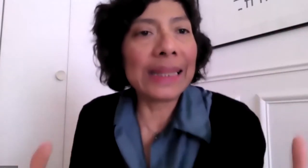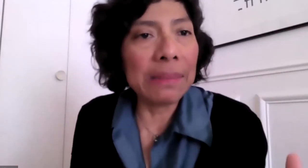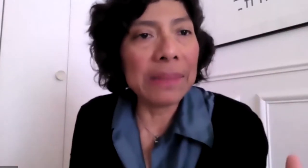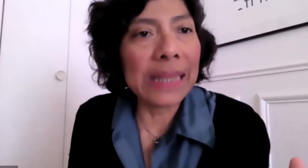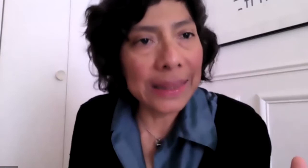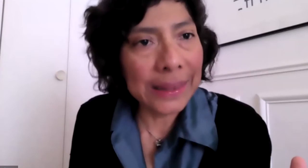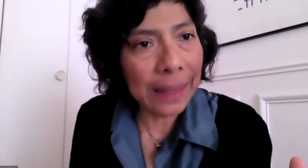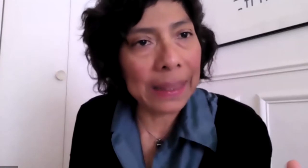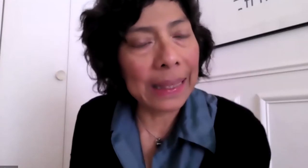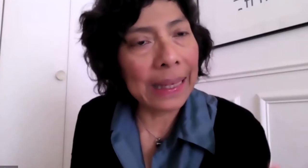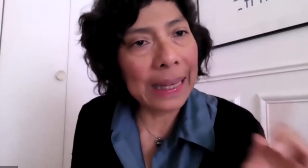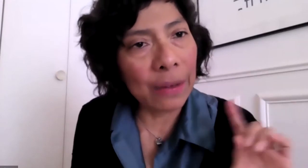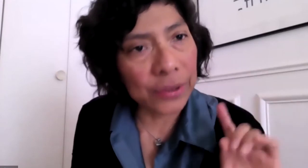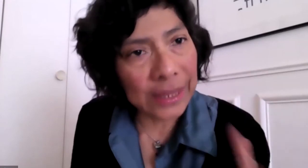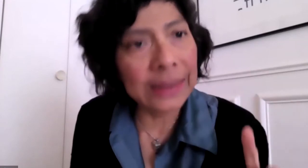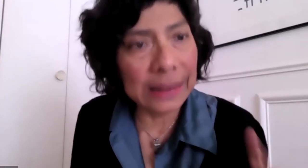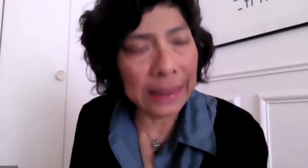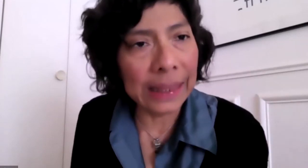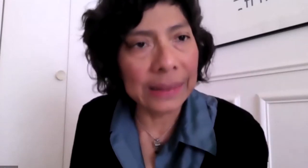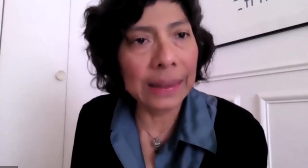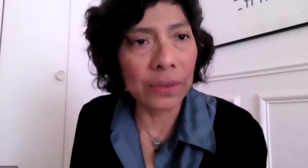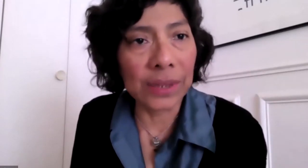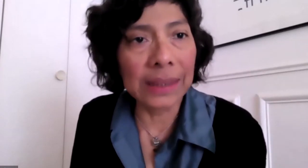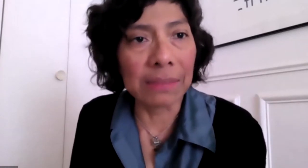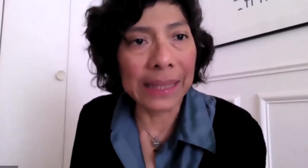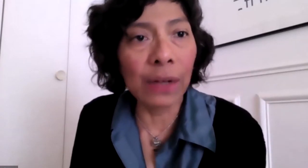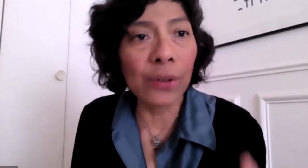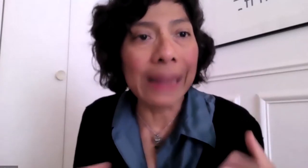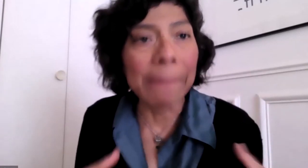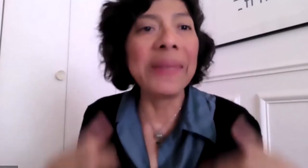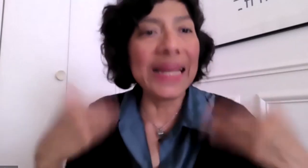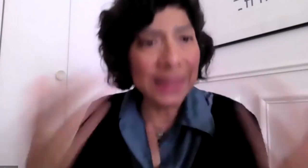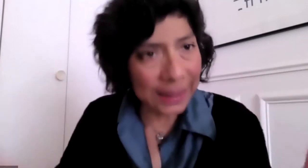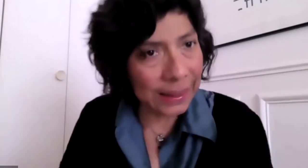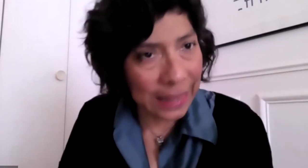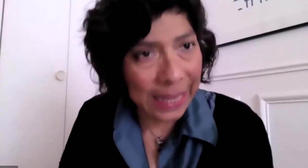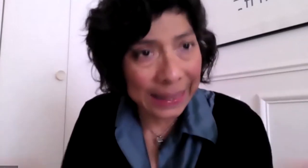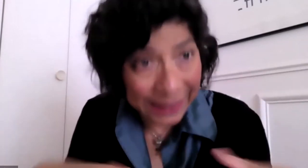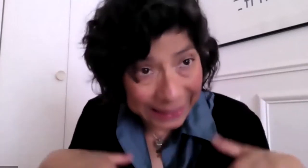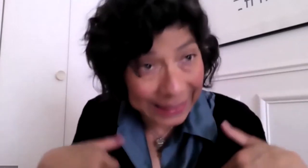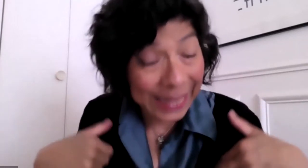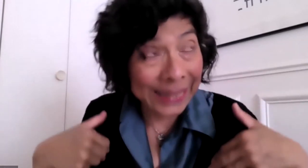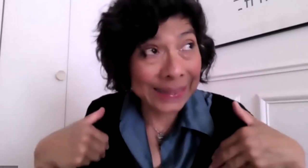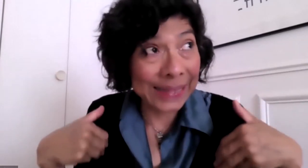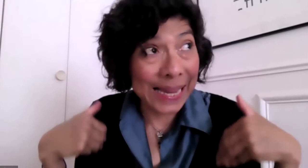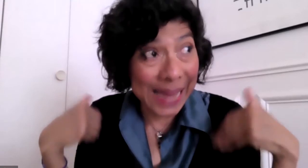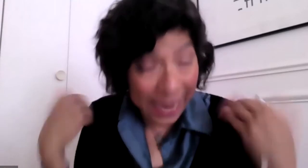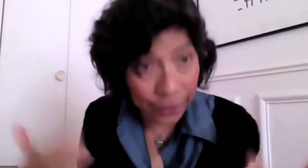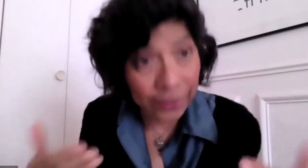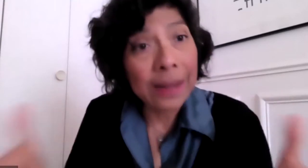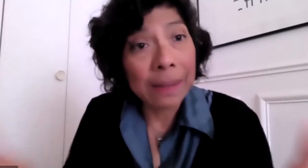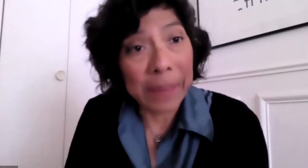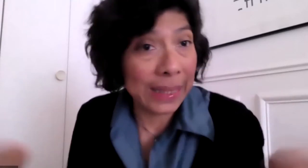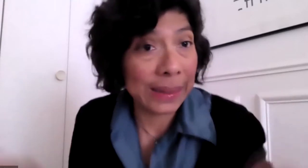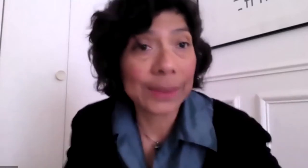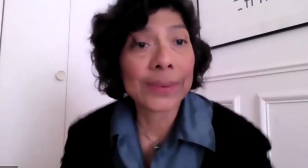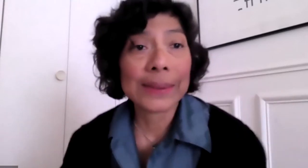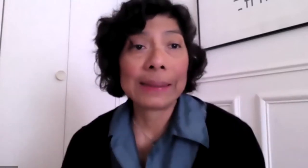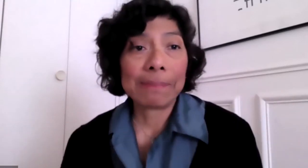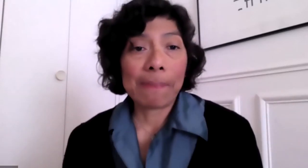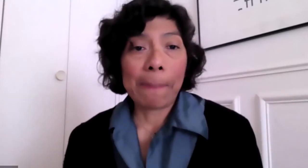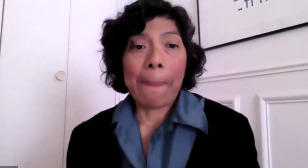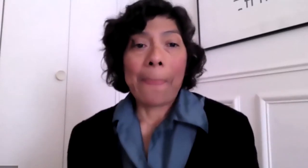chased to bring them into the schools. So the intelligence tests were